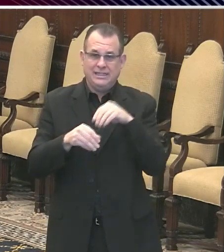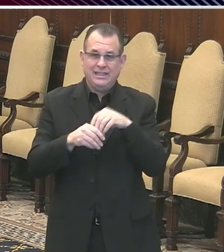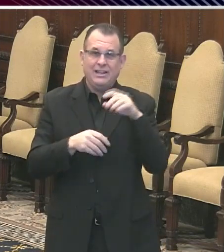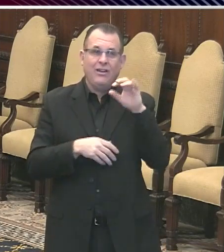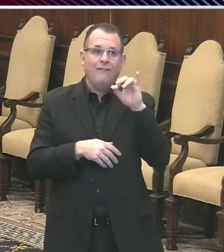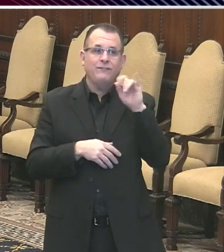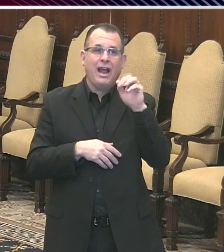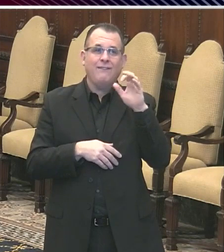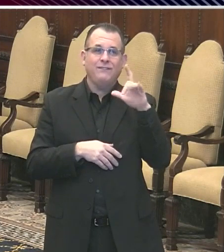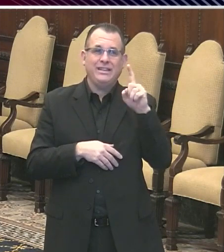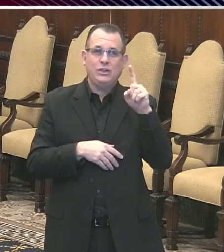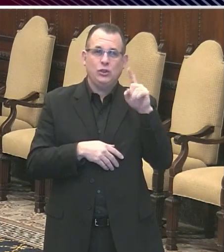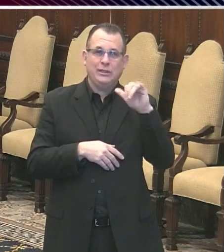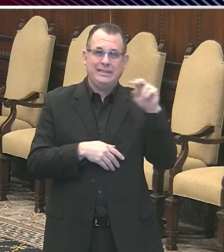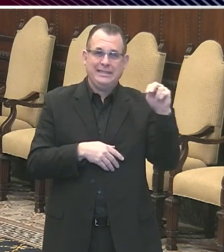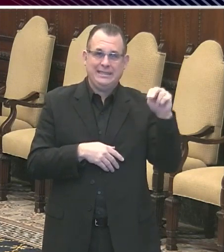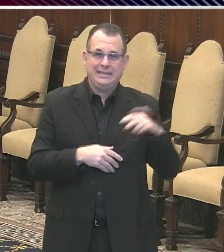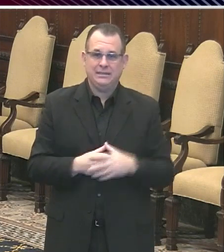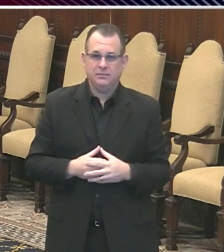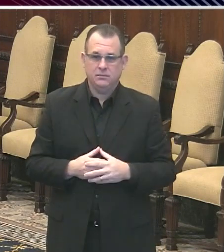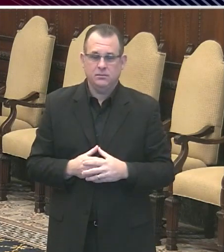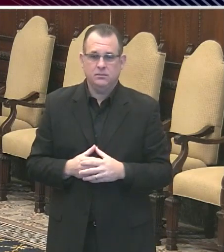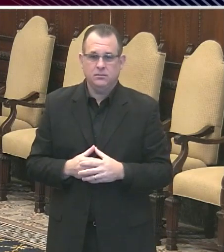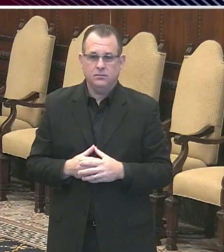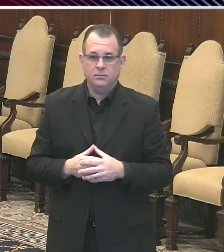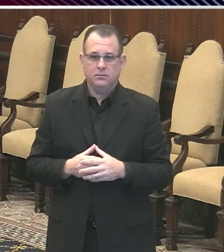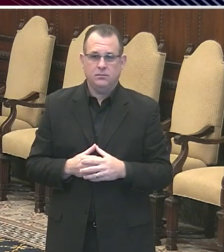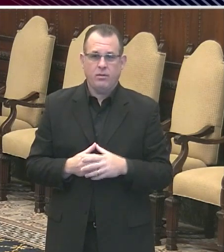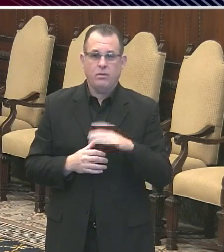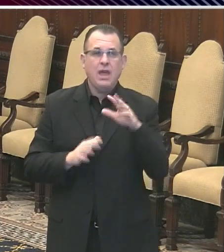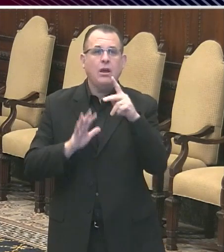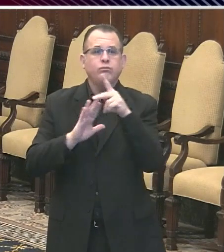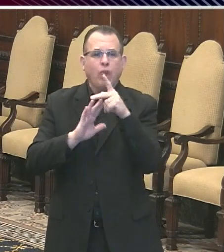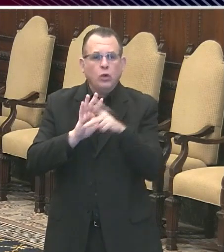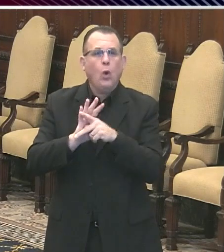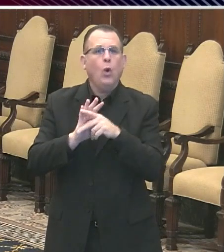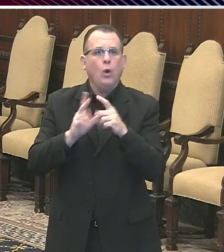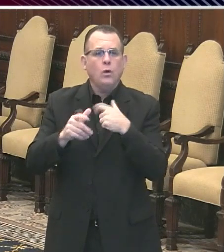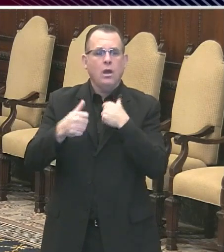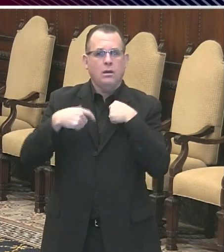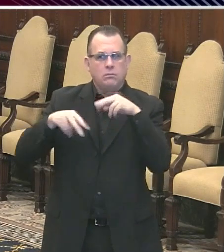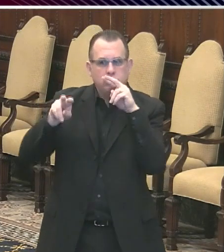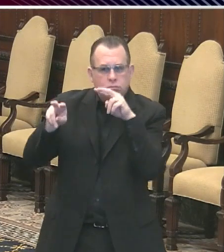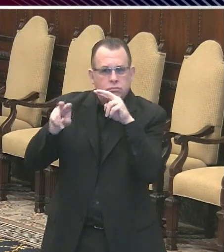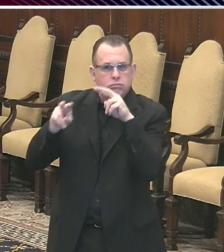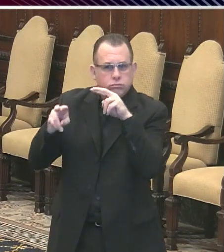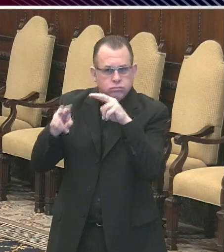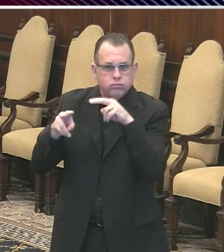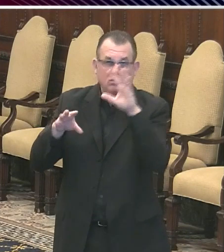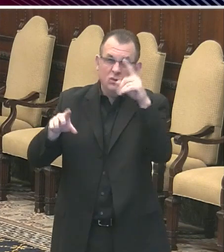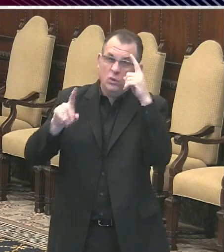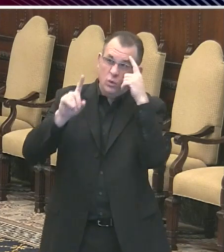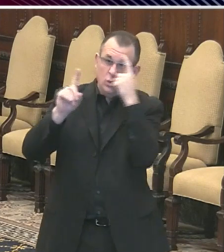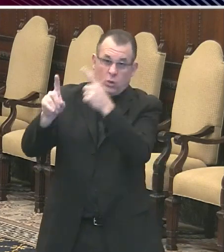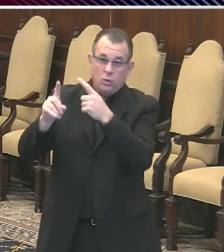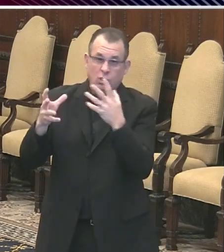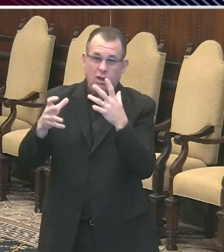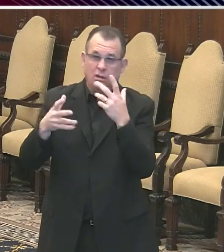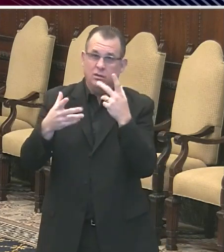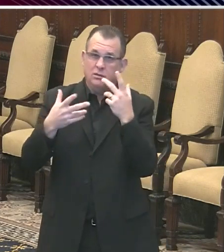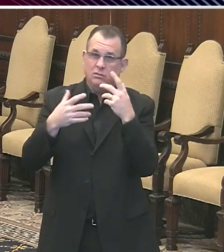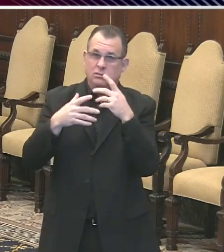reviewed the protocols, and that effort is really to reduce density within our shelter system specifically.